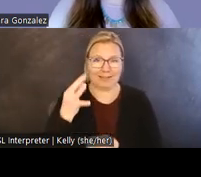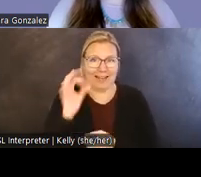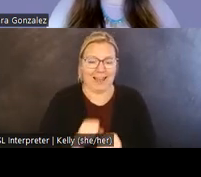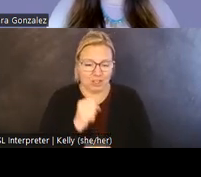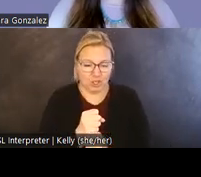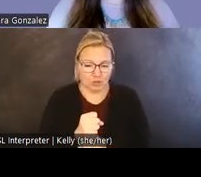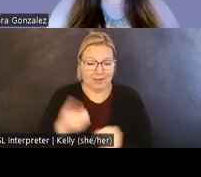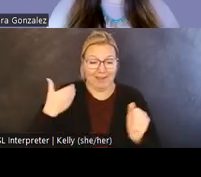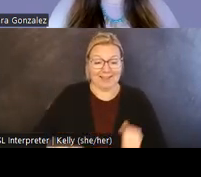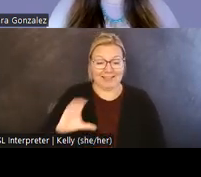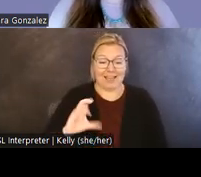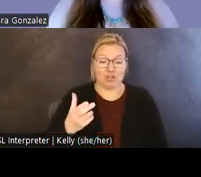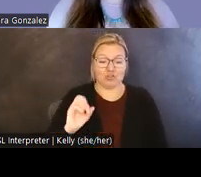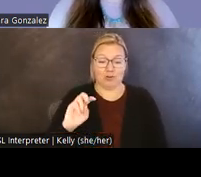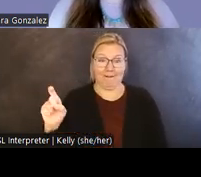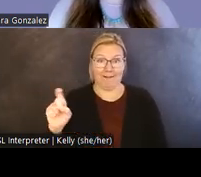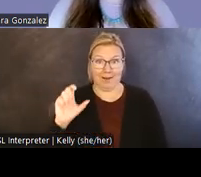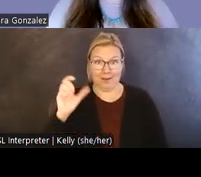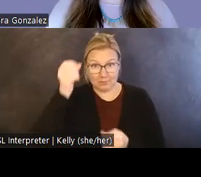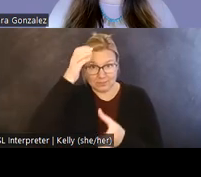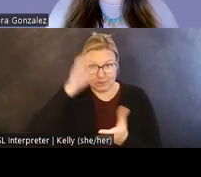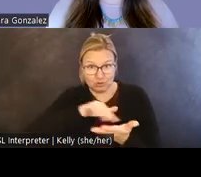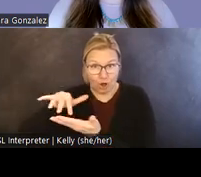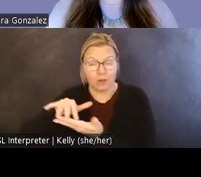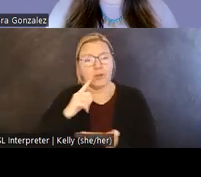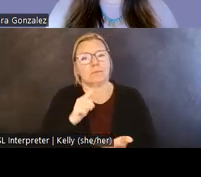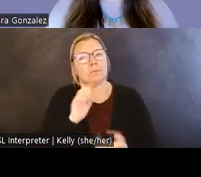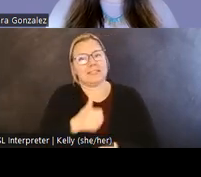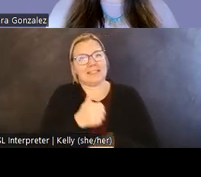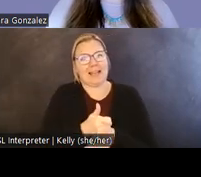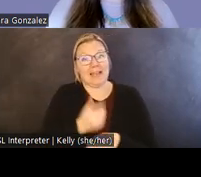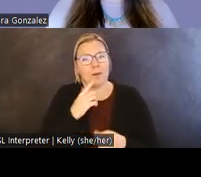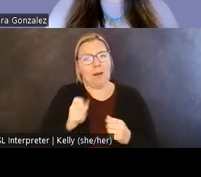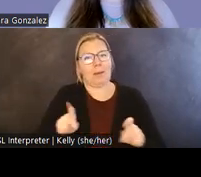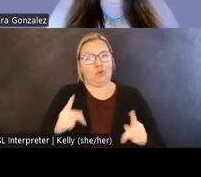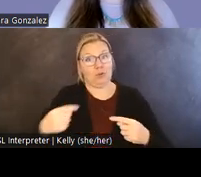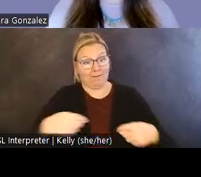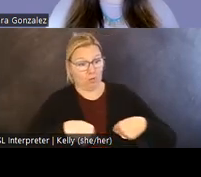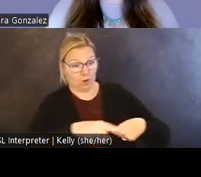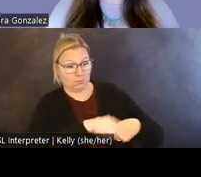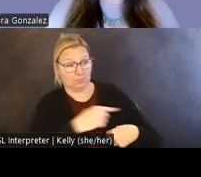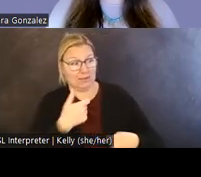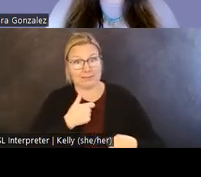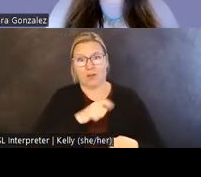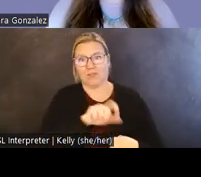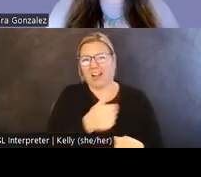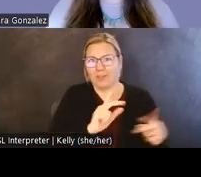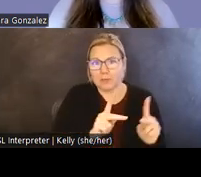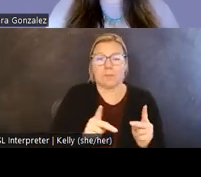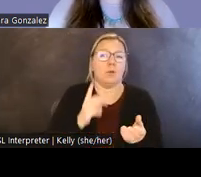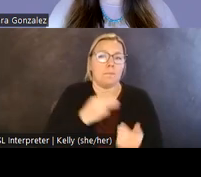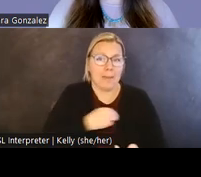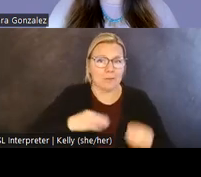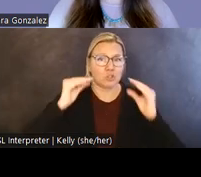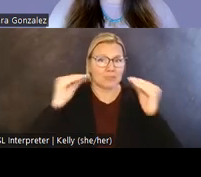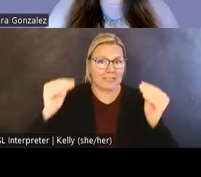Chicanx scholar, I'm committed to creating space for these and other Indigenous peoples through my mentorship, teaching, service, and research in